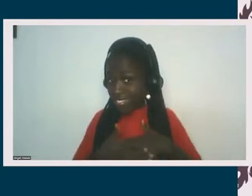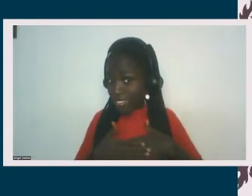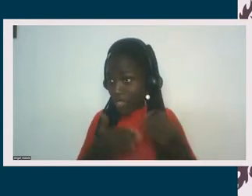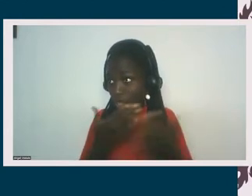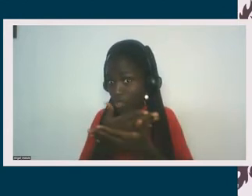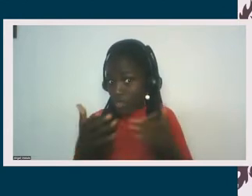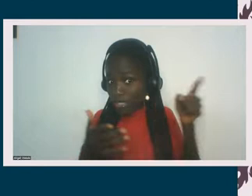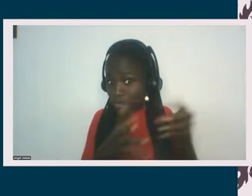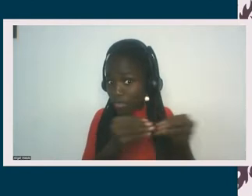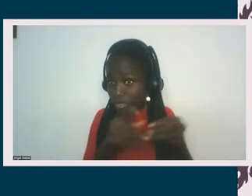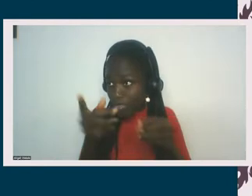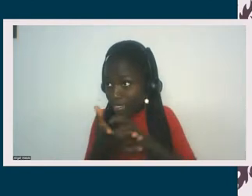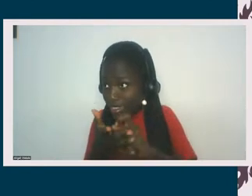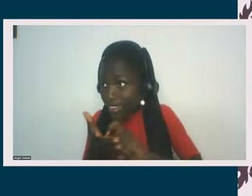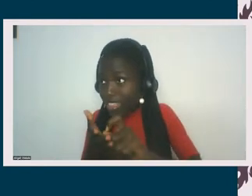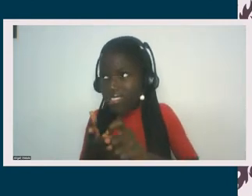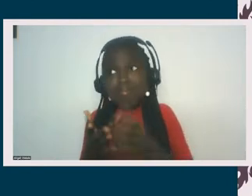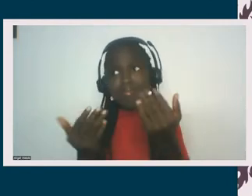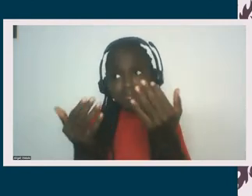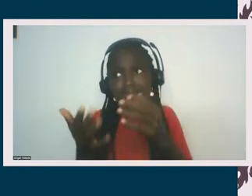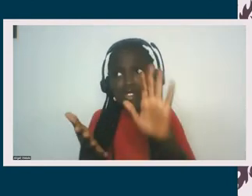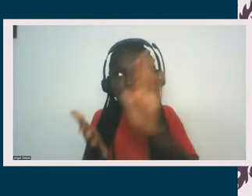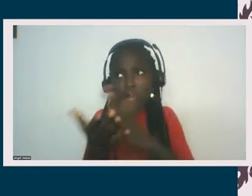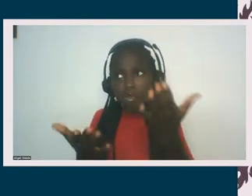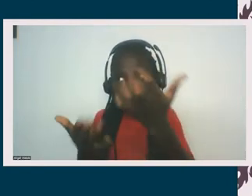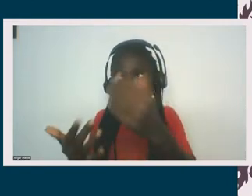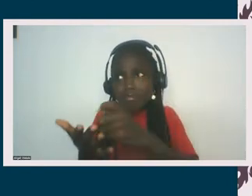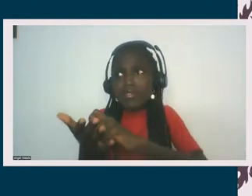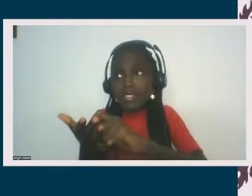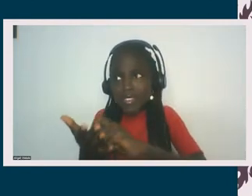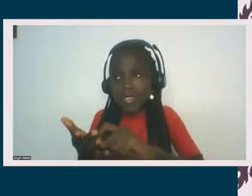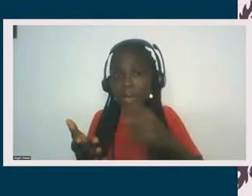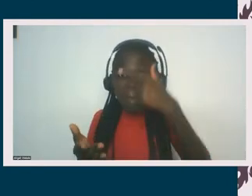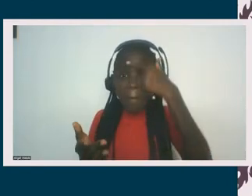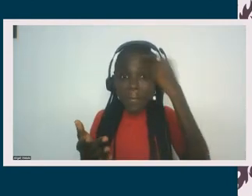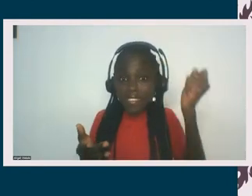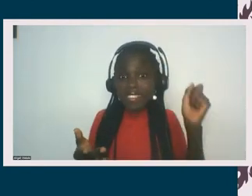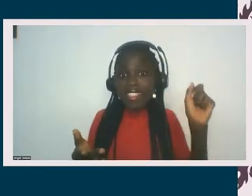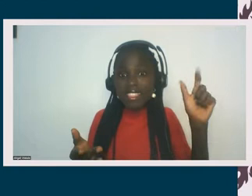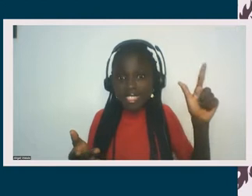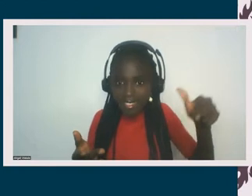you're going to need to meditate on it big time later. You are gaslighting even yourself.